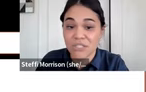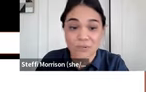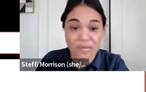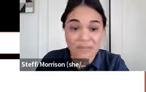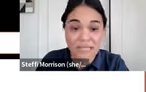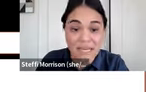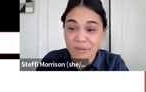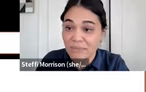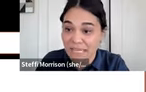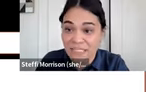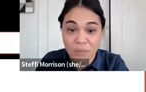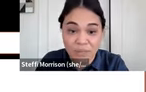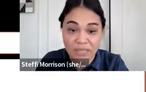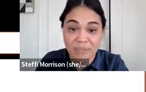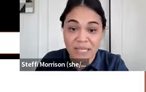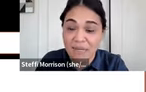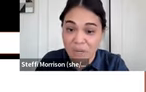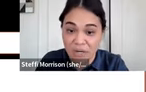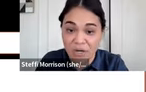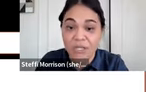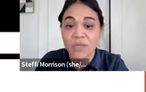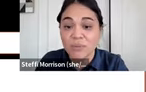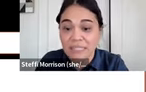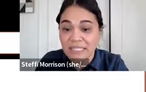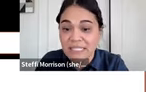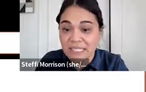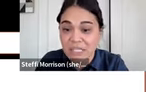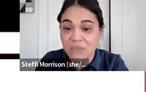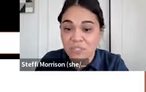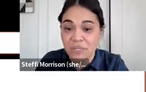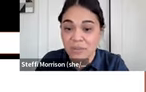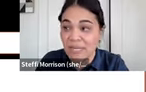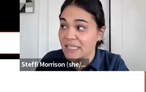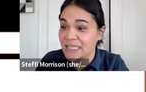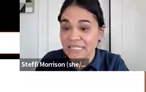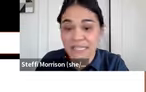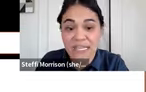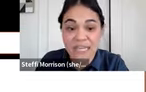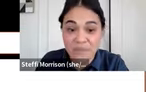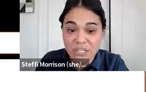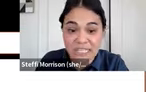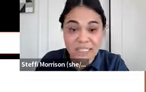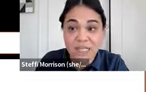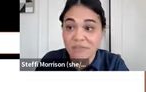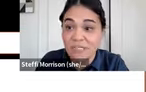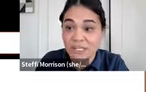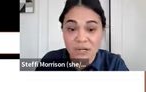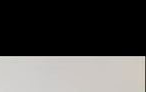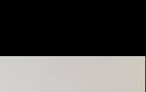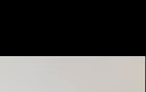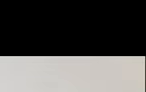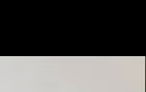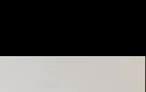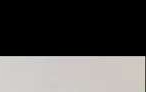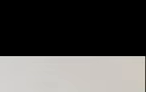So, I now I would like to welcome Kate Becker who will lead the discussion between our panelists. Amy Chasanoff, Nina